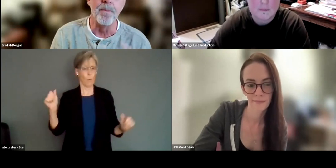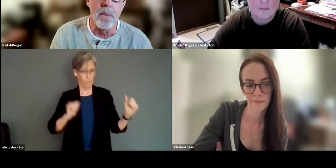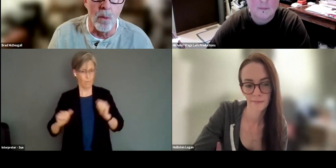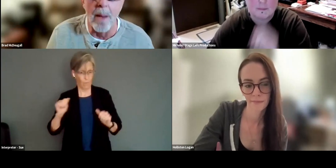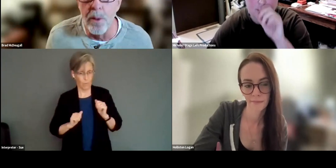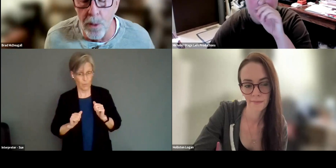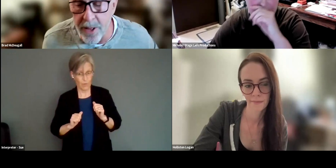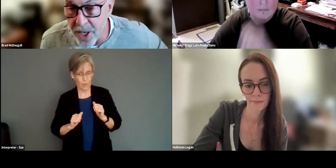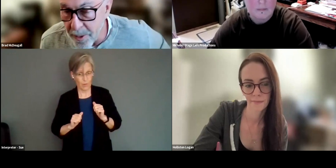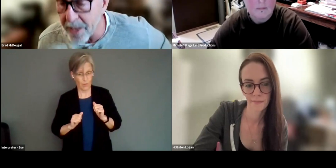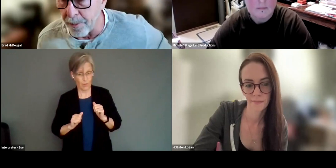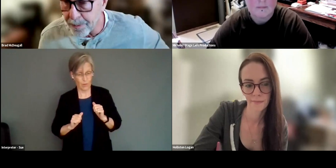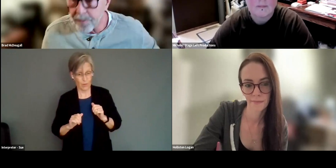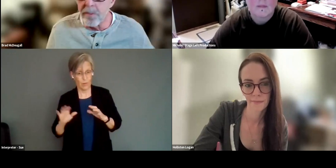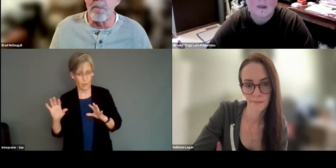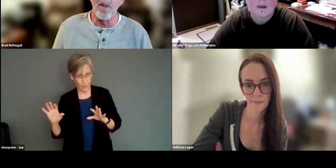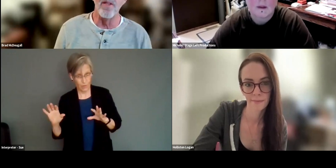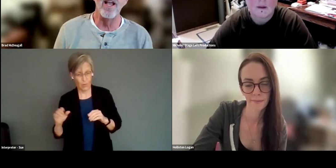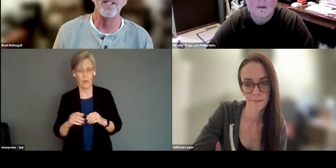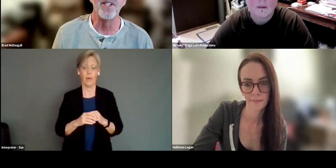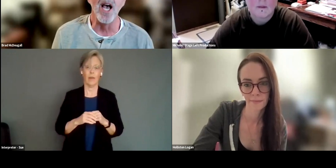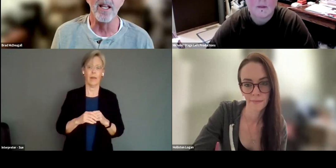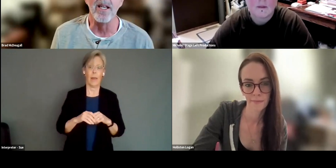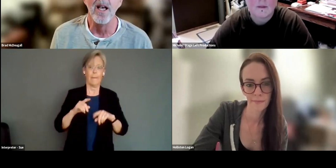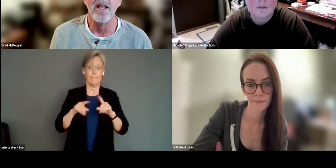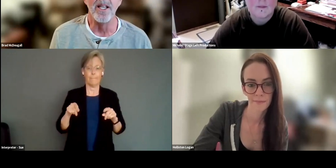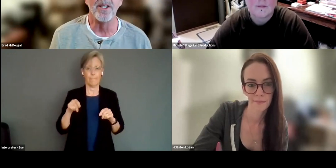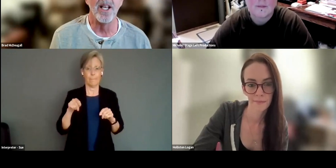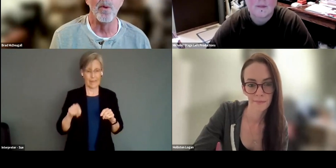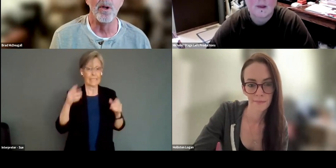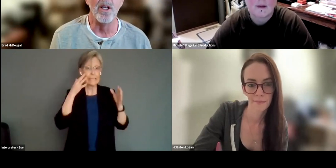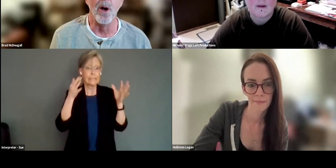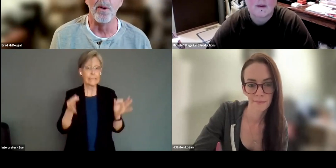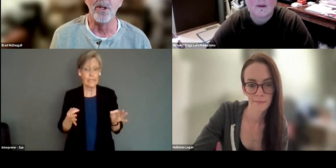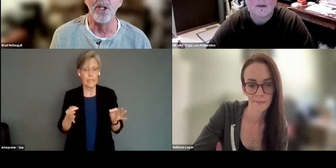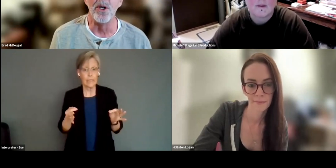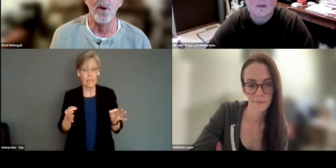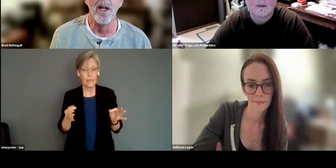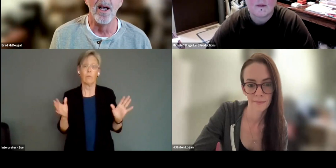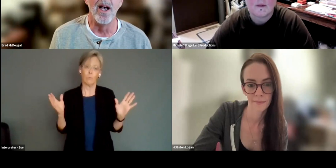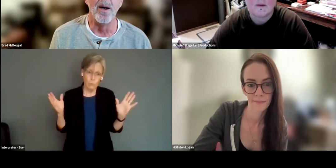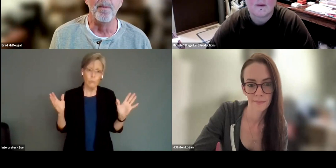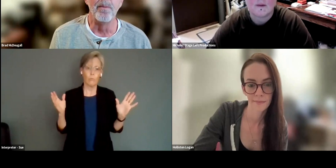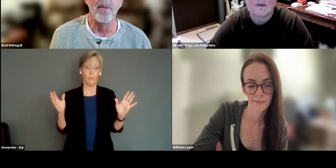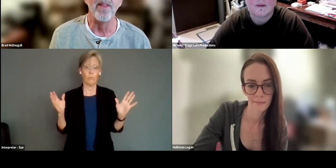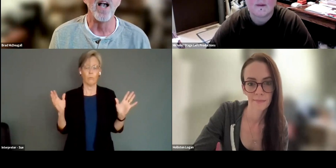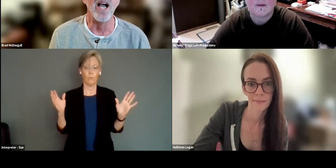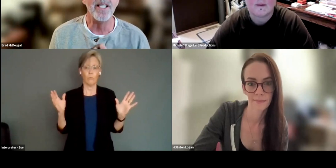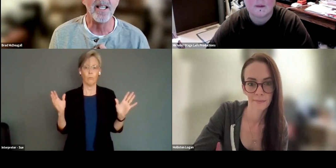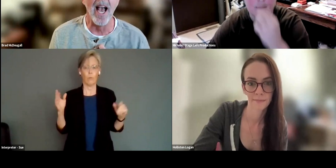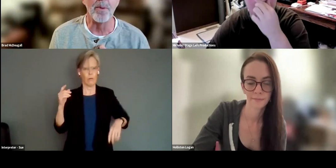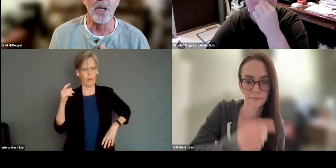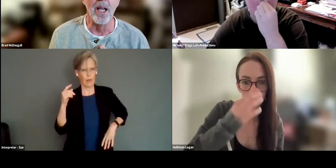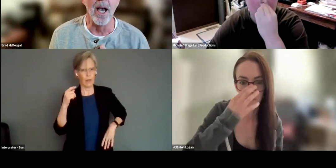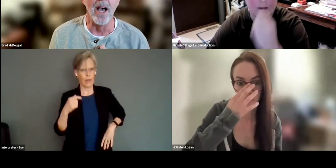rep with each other. But they had decided that, yes, they you know, we would do I think